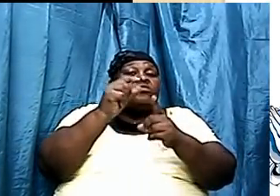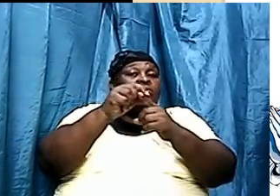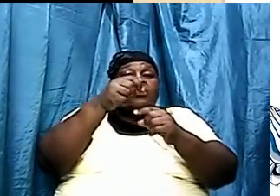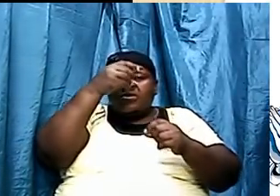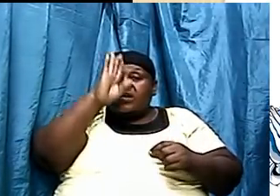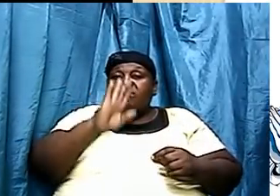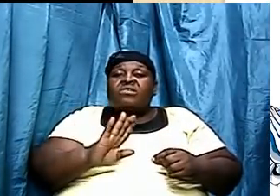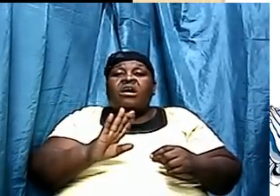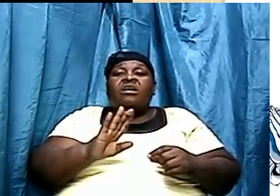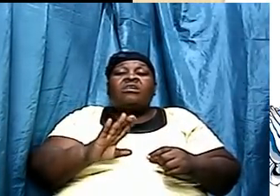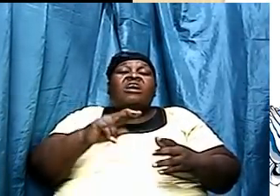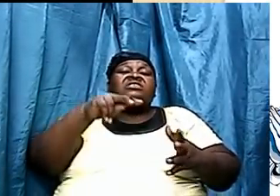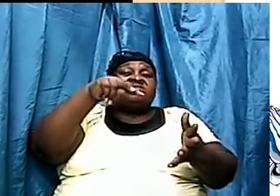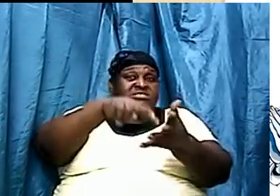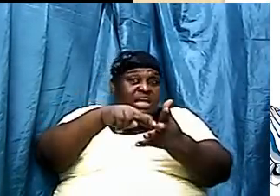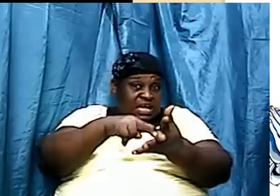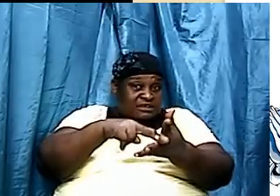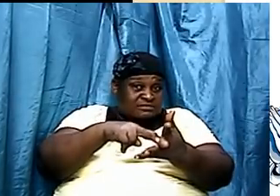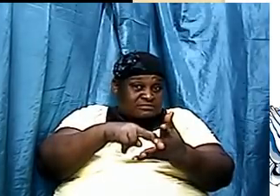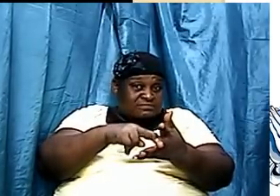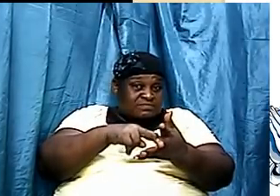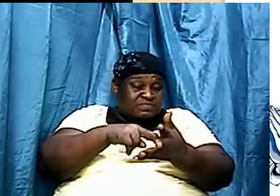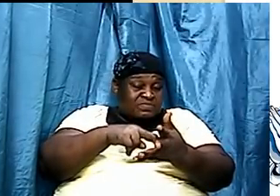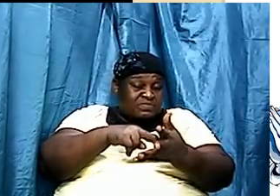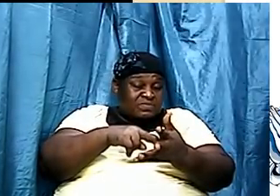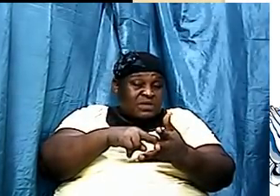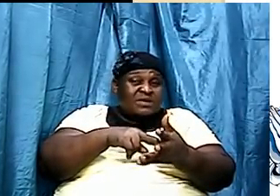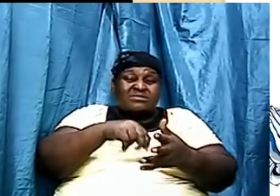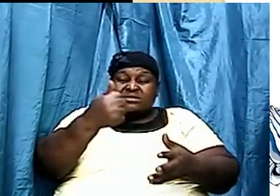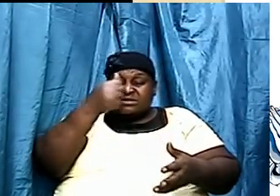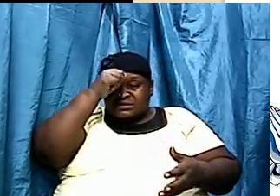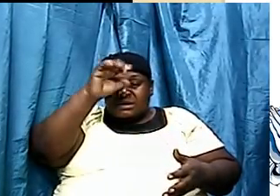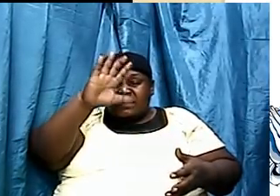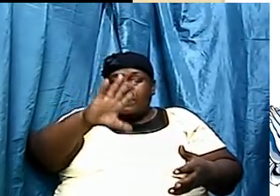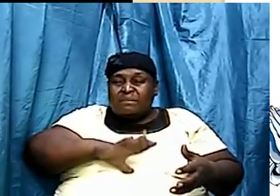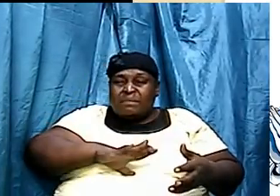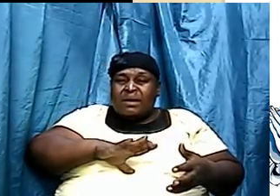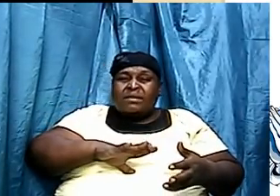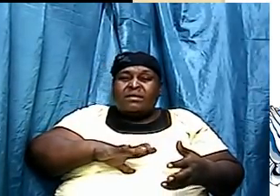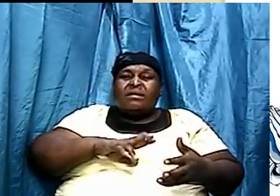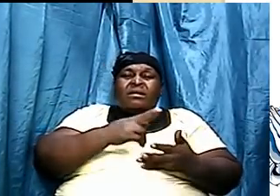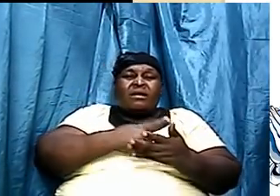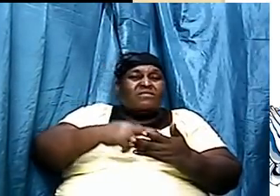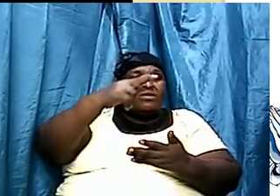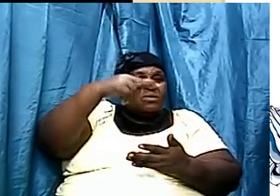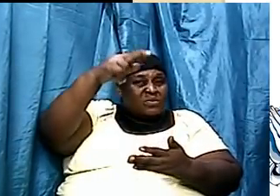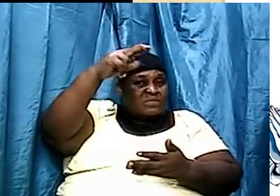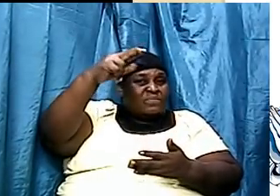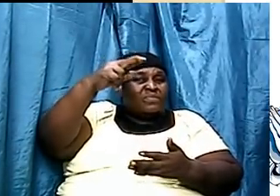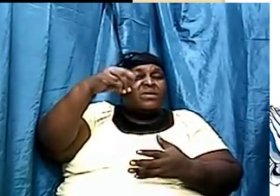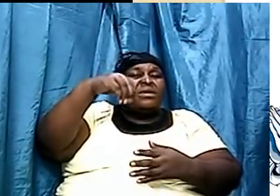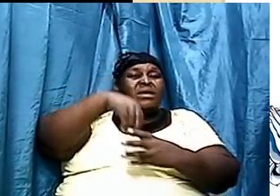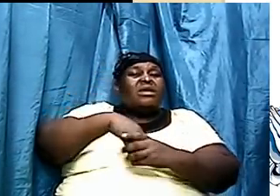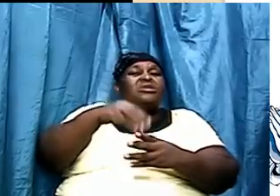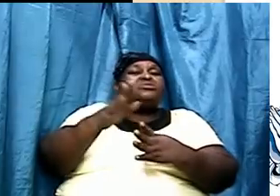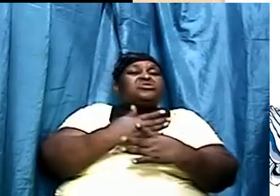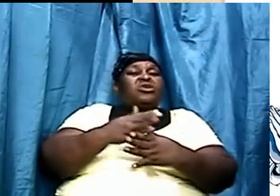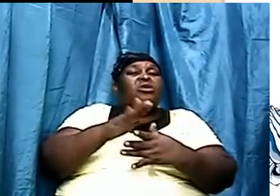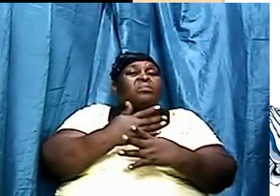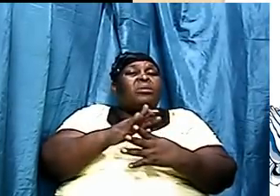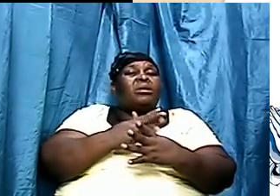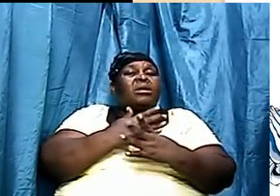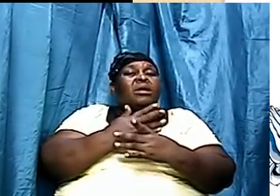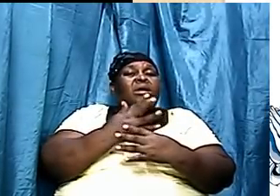time. There was another guy, Bruno Barr, a professor of the university in Bonn, in Germany. And he lived between